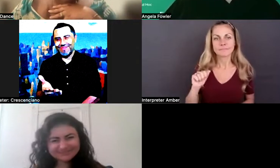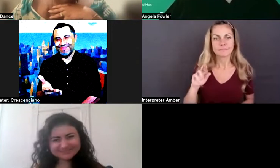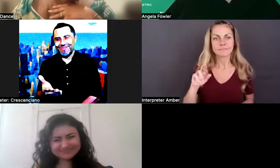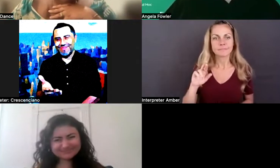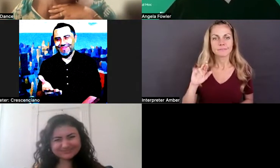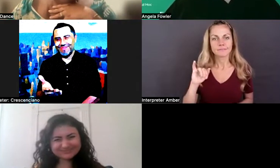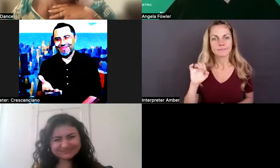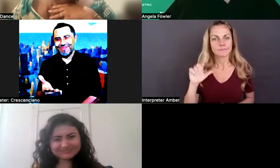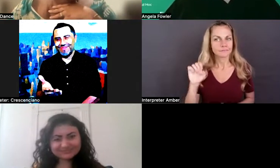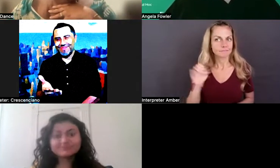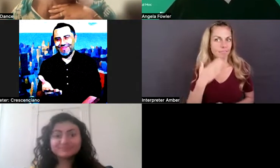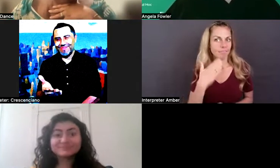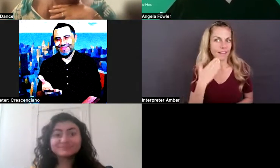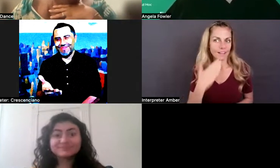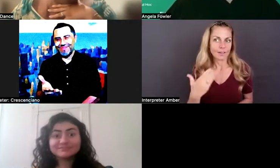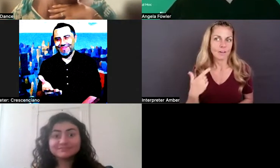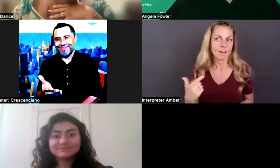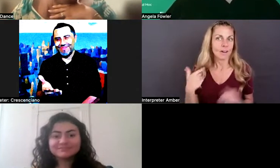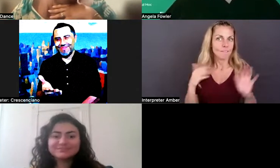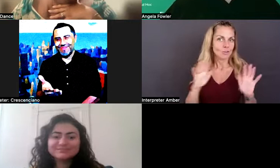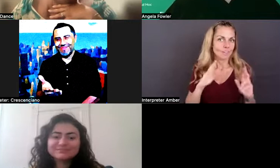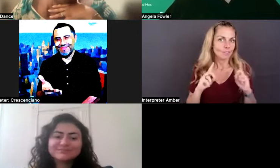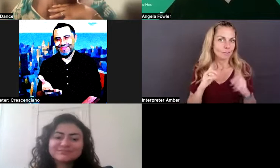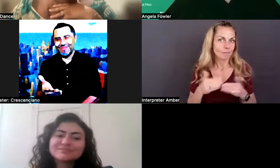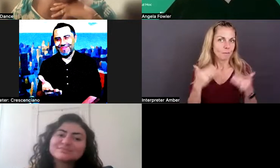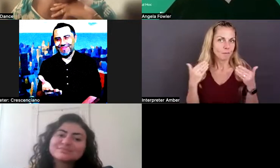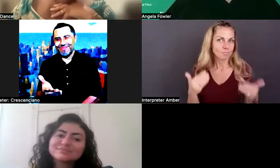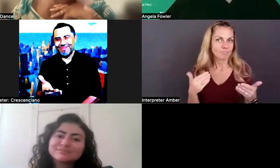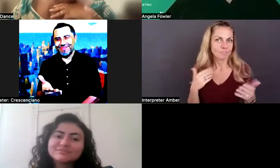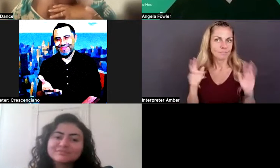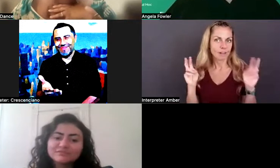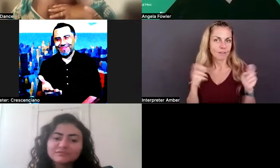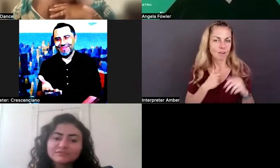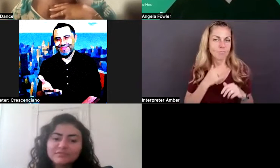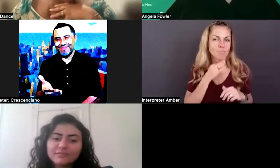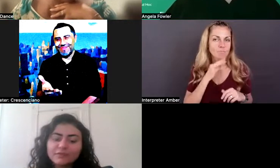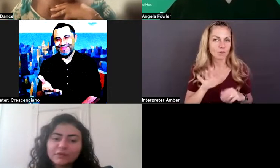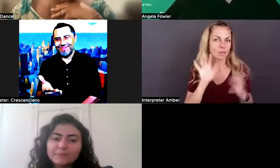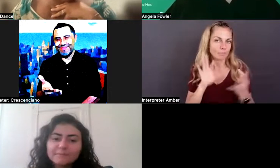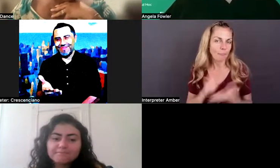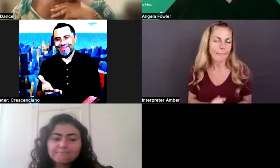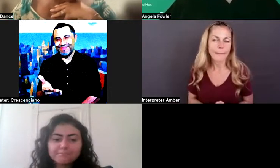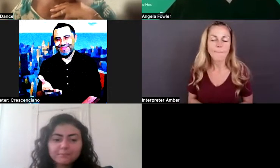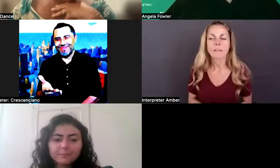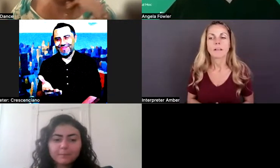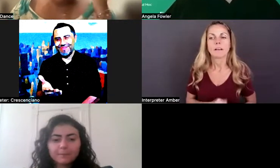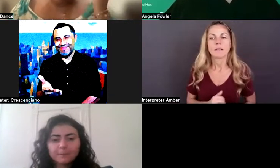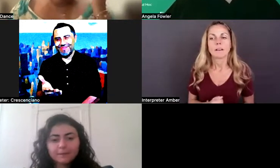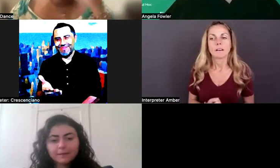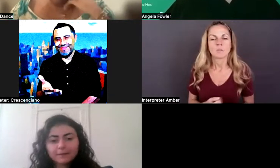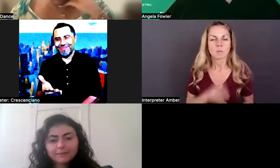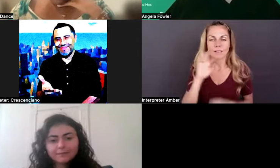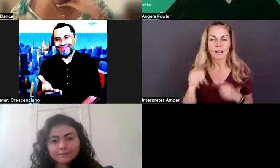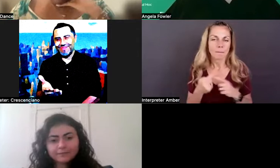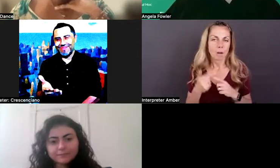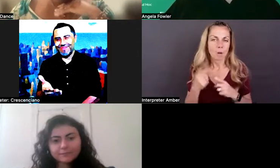we're actually having a great conversation. And before we move on from this topic, I did want to get your input. So we're talking about like the accommodations